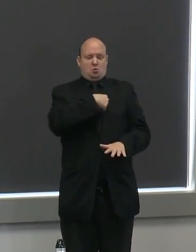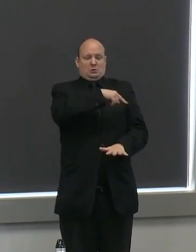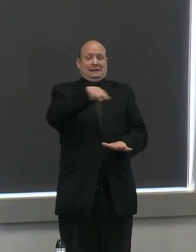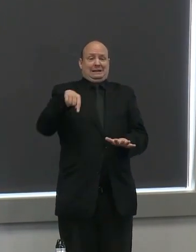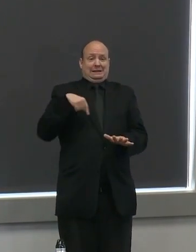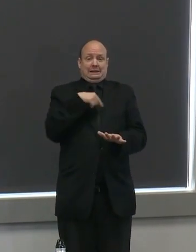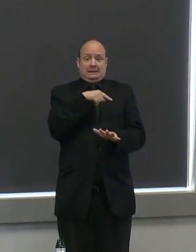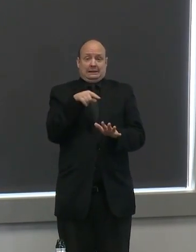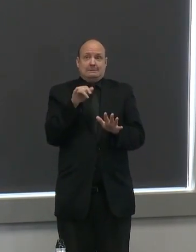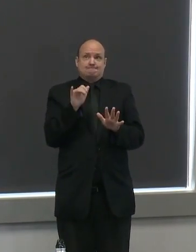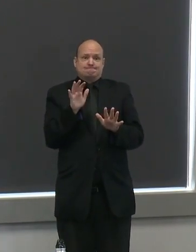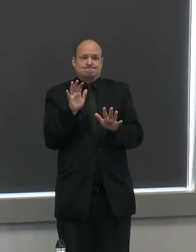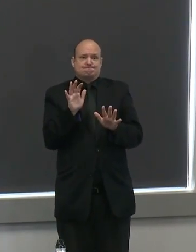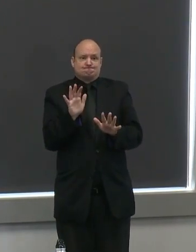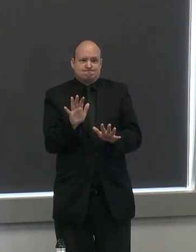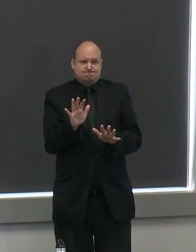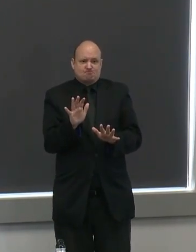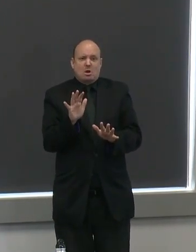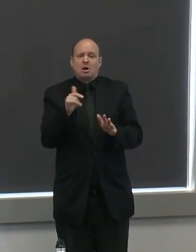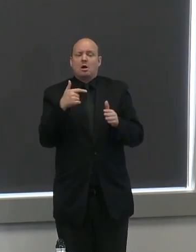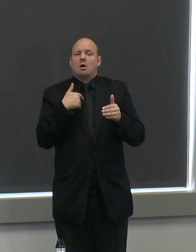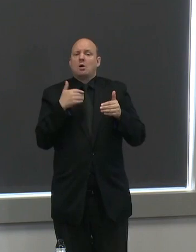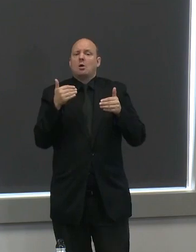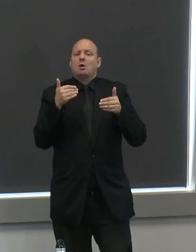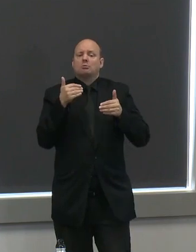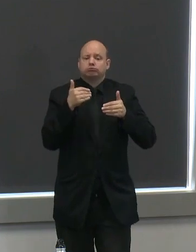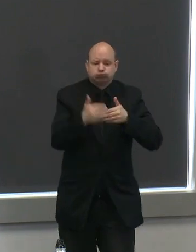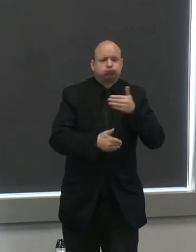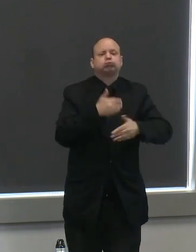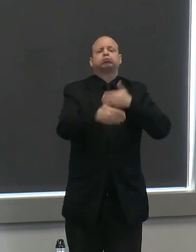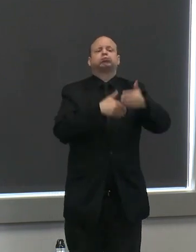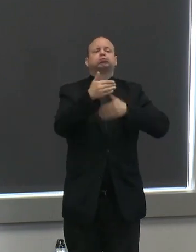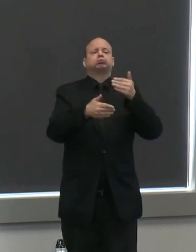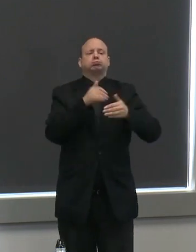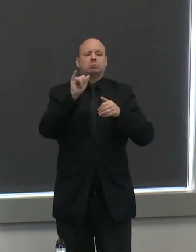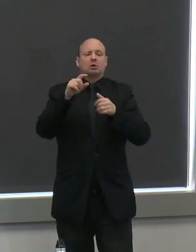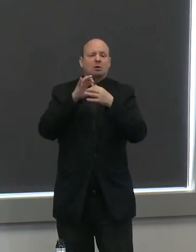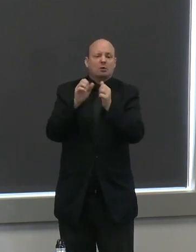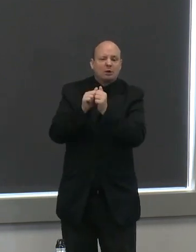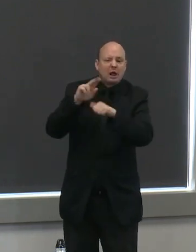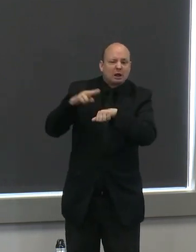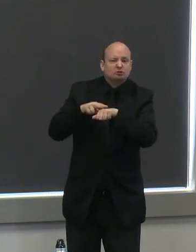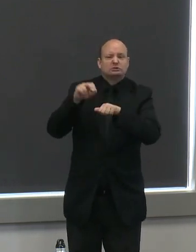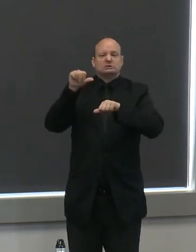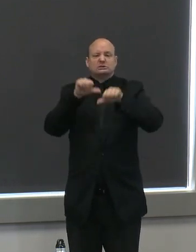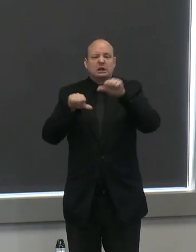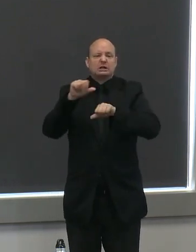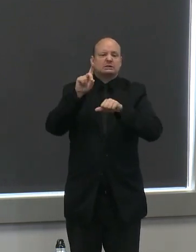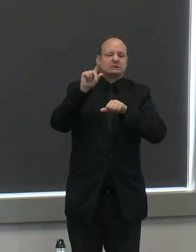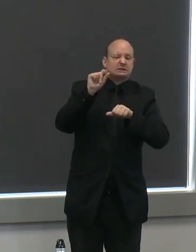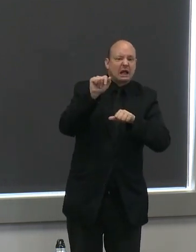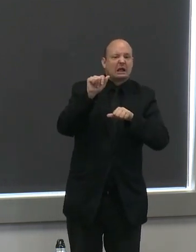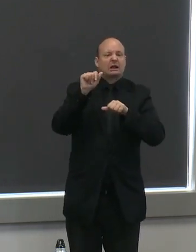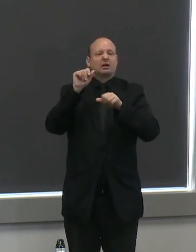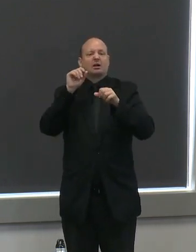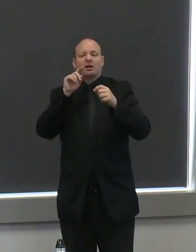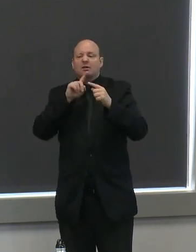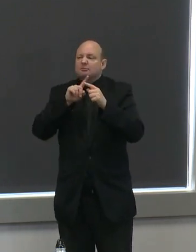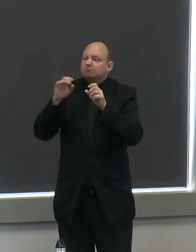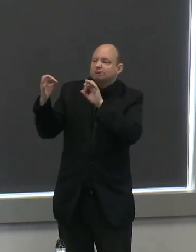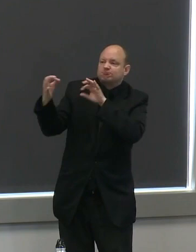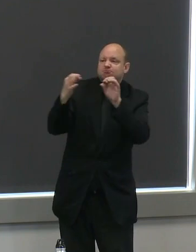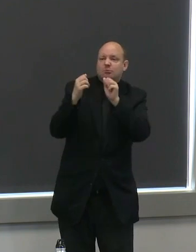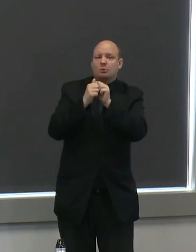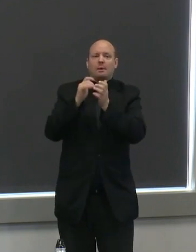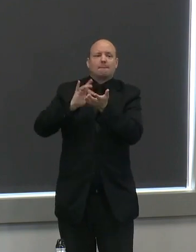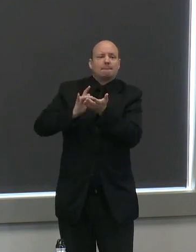in oregon based on science and based on data and based on the in input of uh medical experts as you know